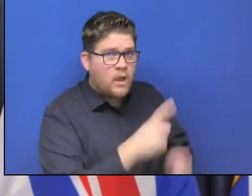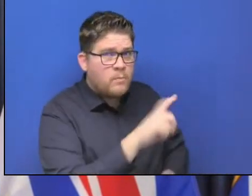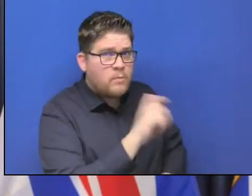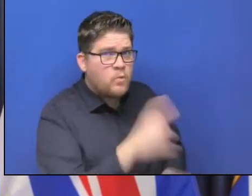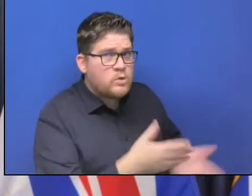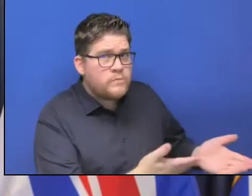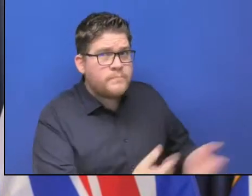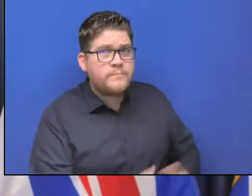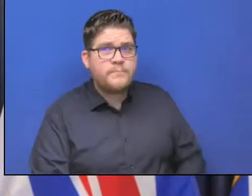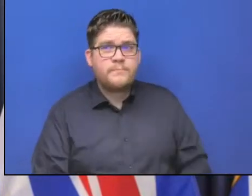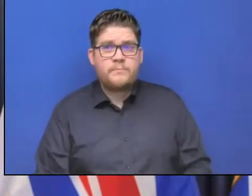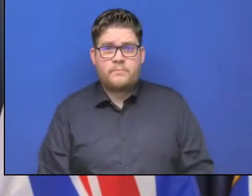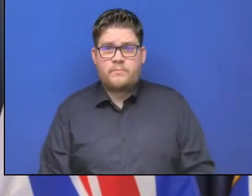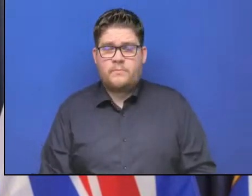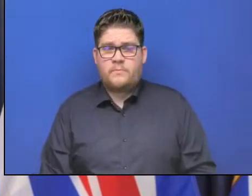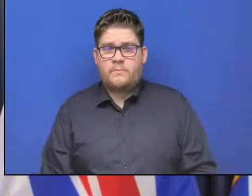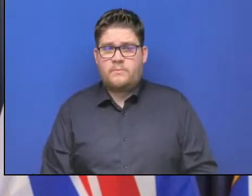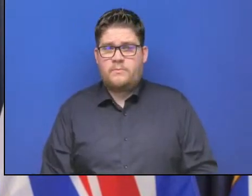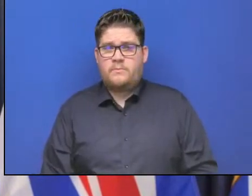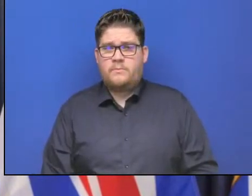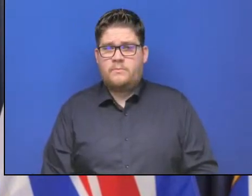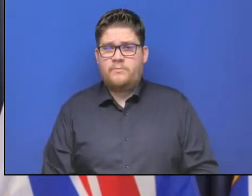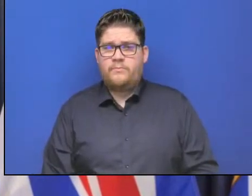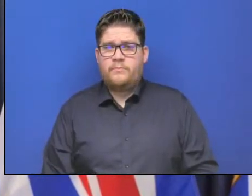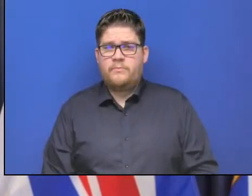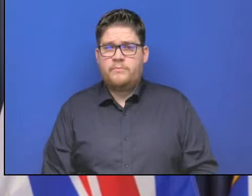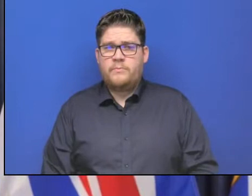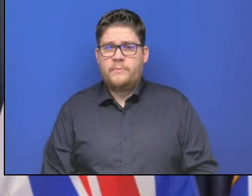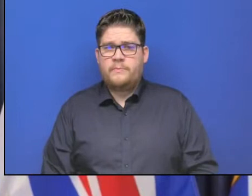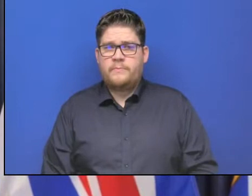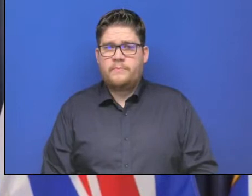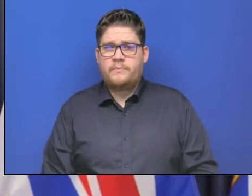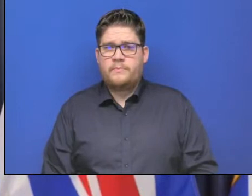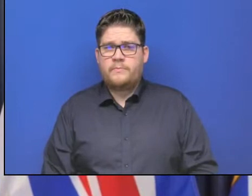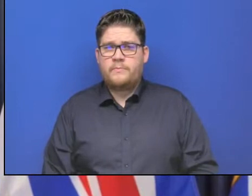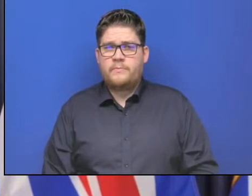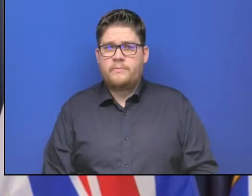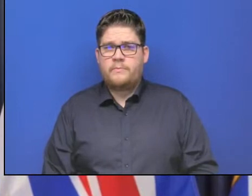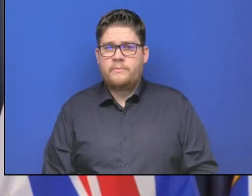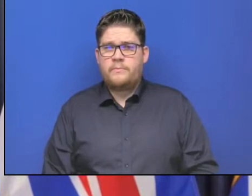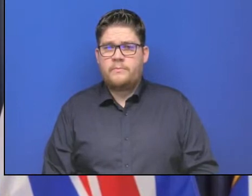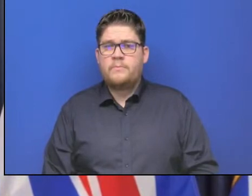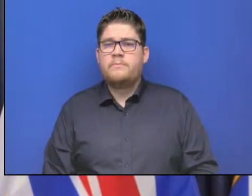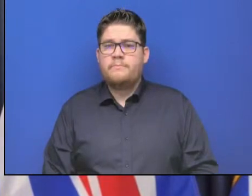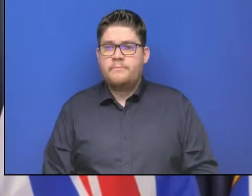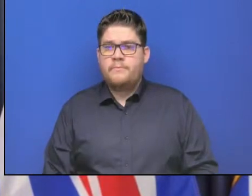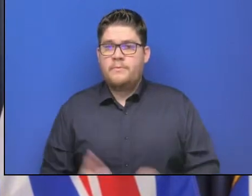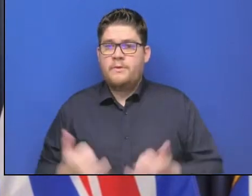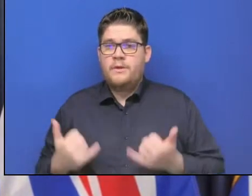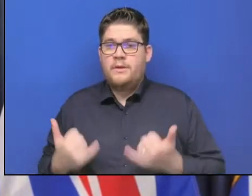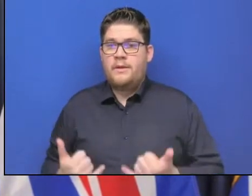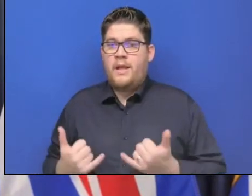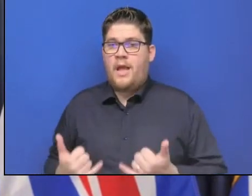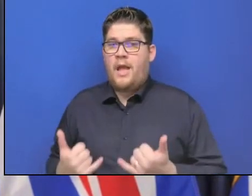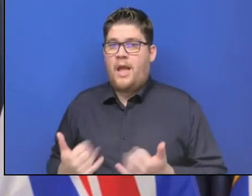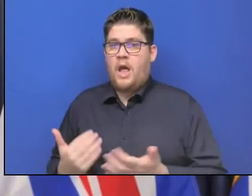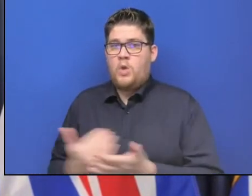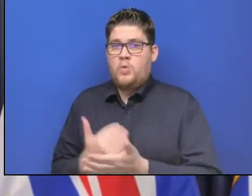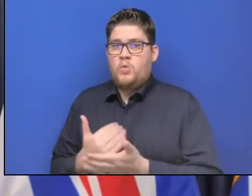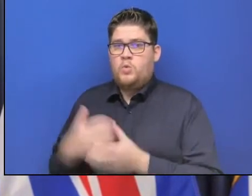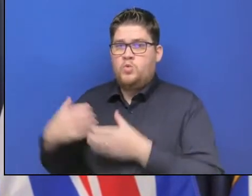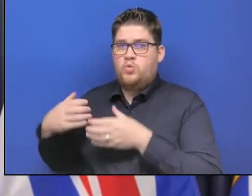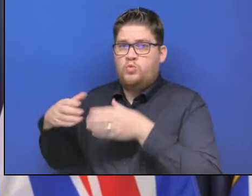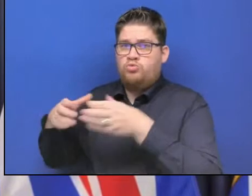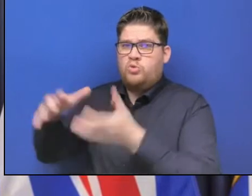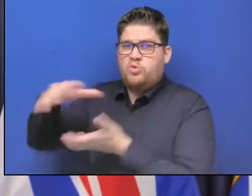Sure. You know, this latest storm has just touched down. Want to know which dikes